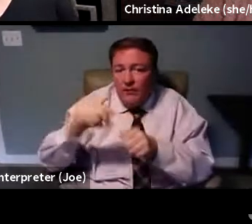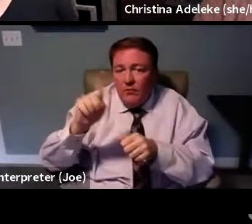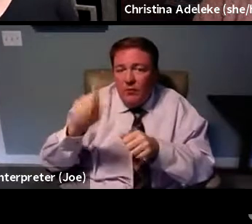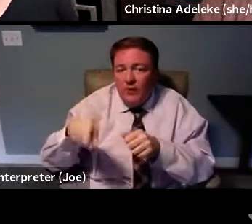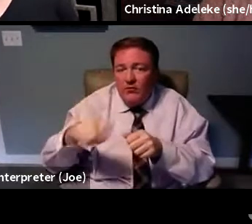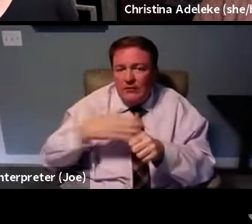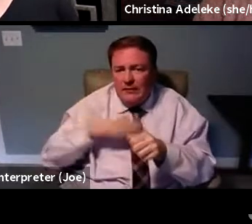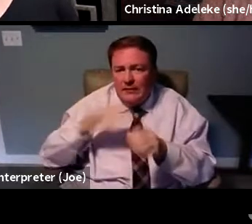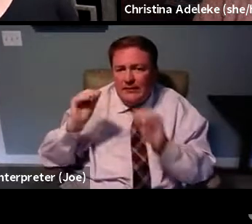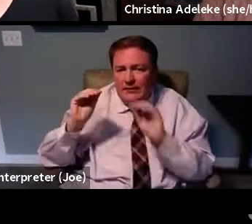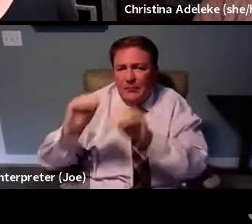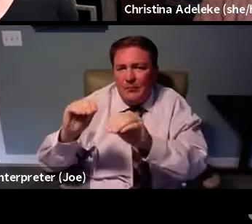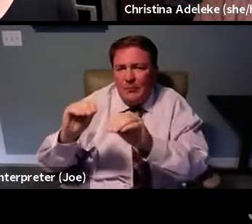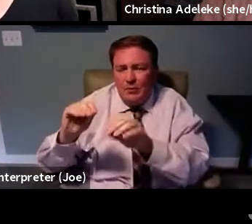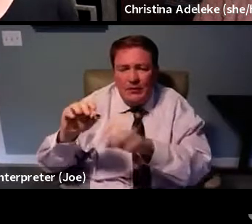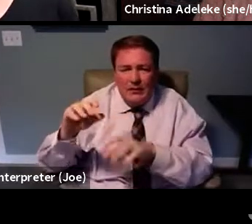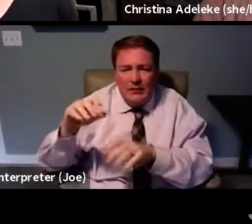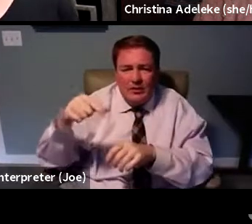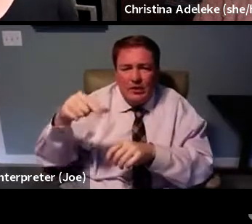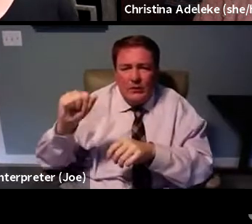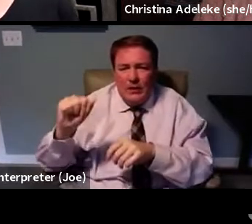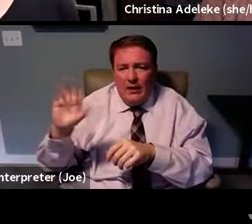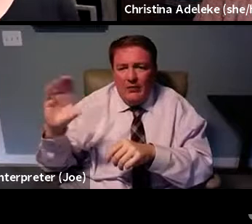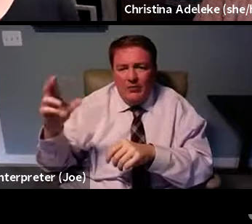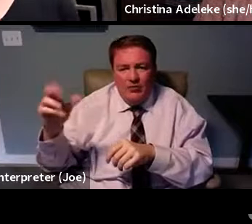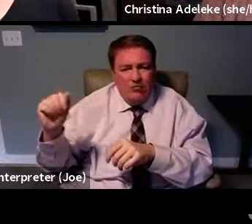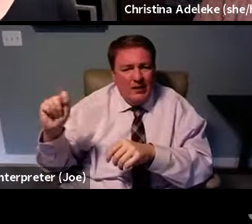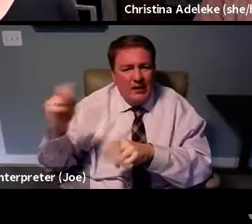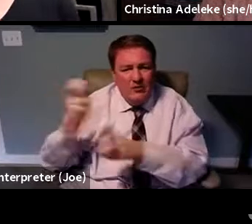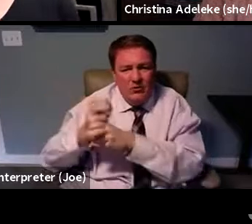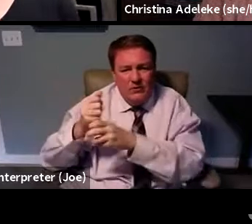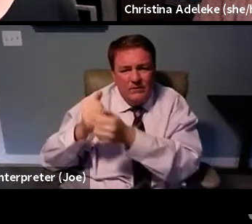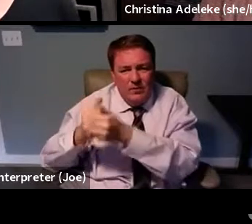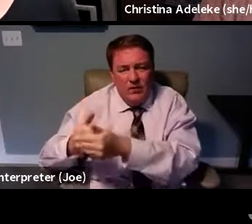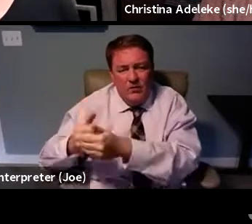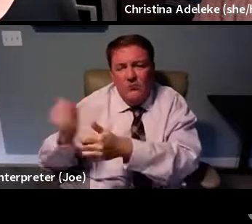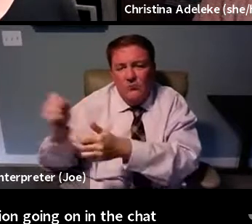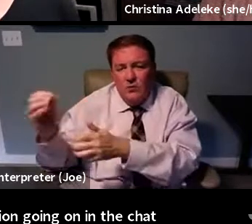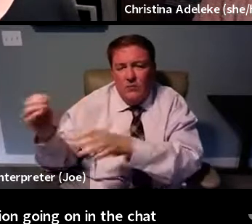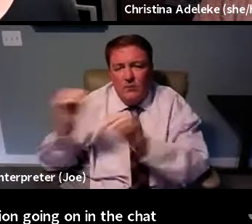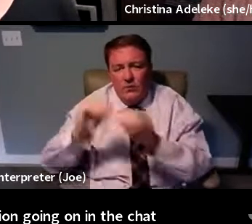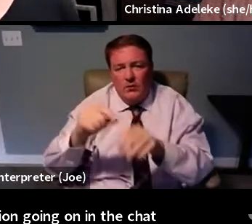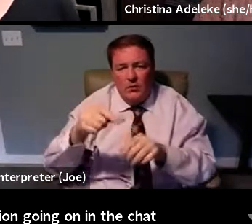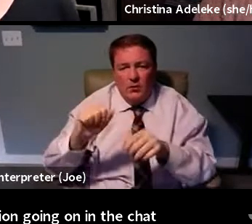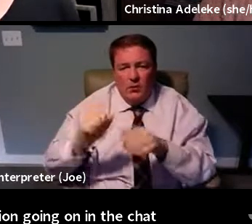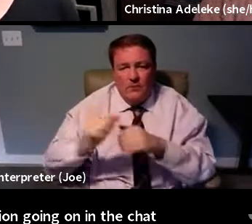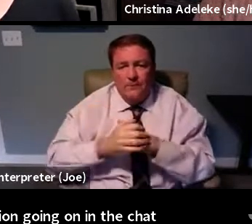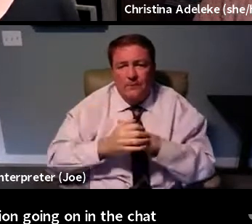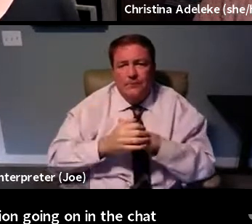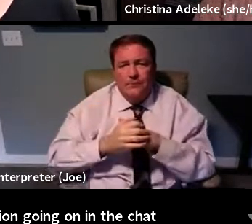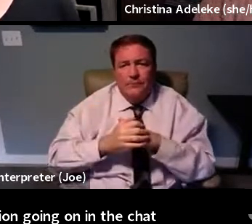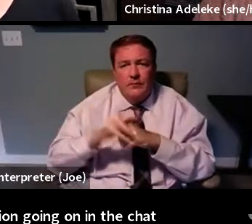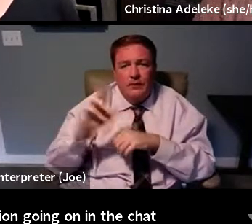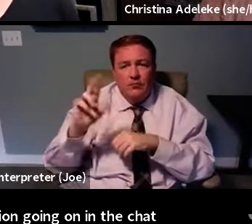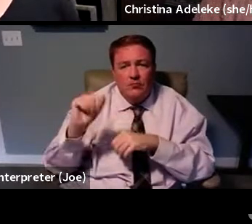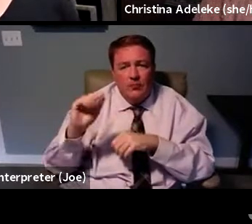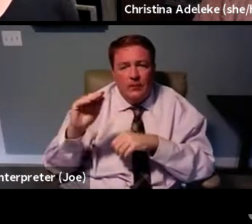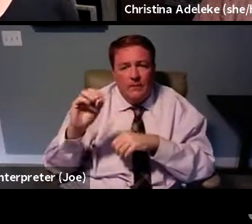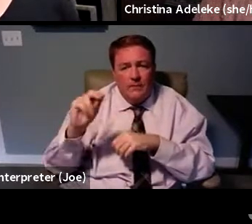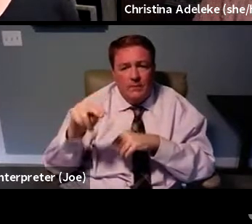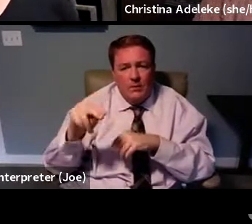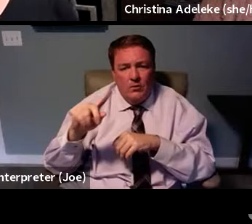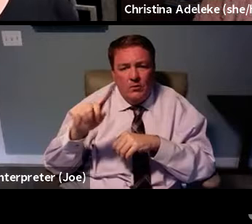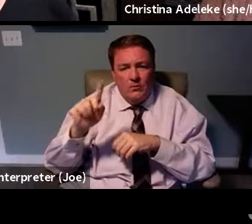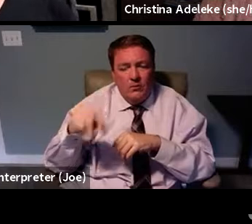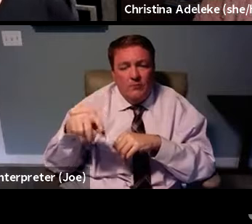chat and peer education going on in the chat, but really hard for us to follow. So a question from Ramon Gardenhire. According to GLAD's